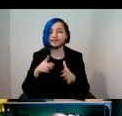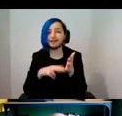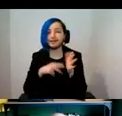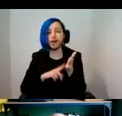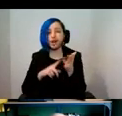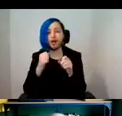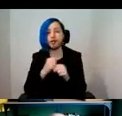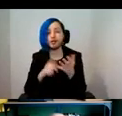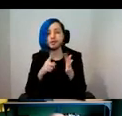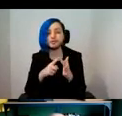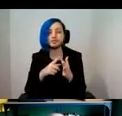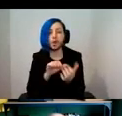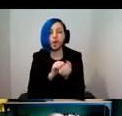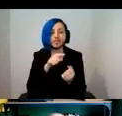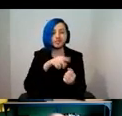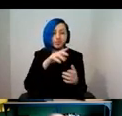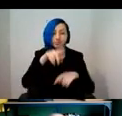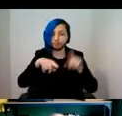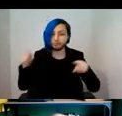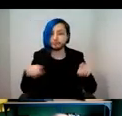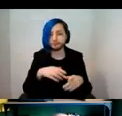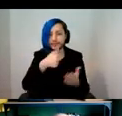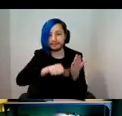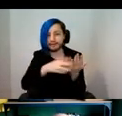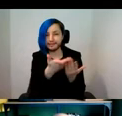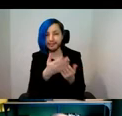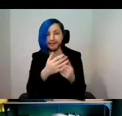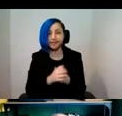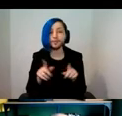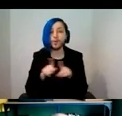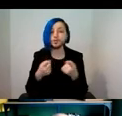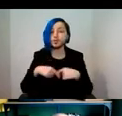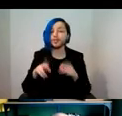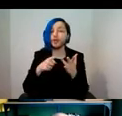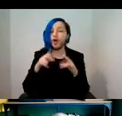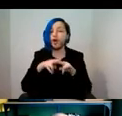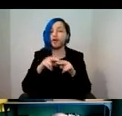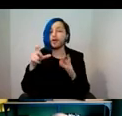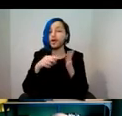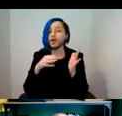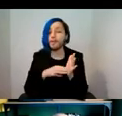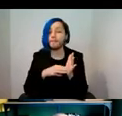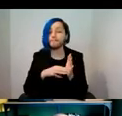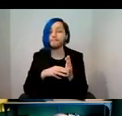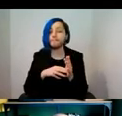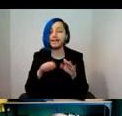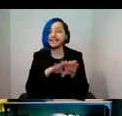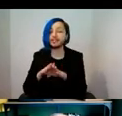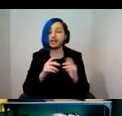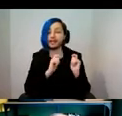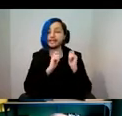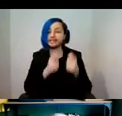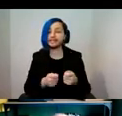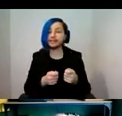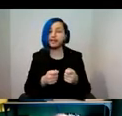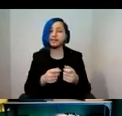and depth. We're also the Ofcom Designated National Television Archive. And Ofcom is